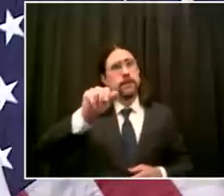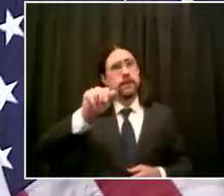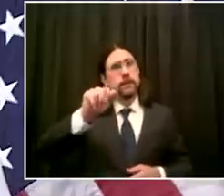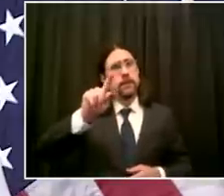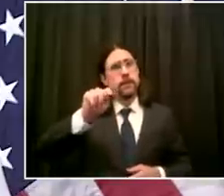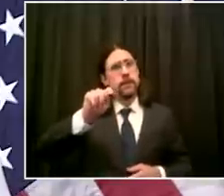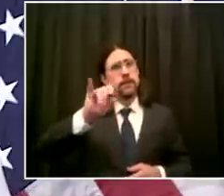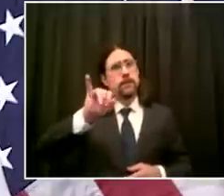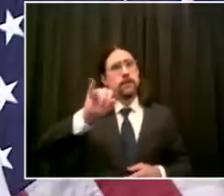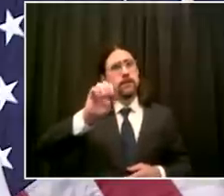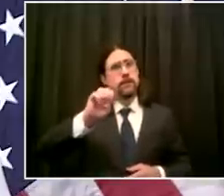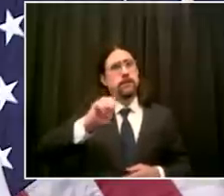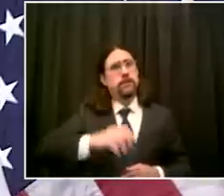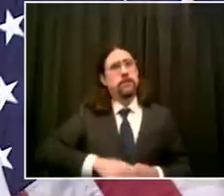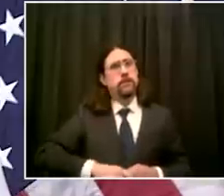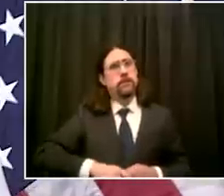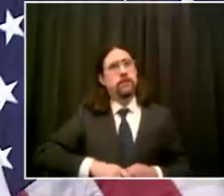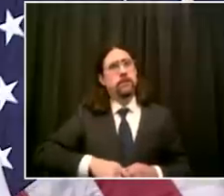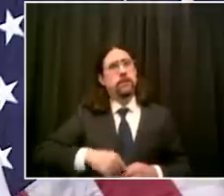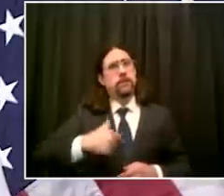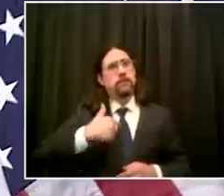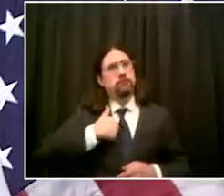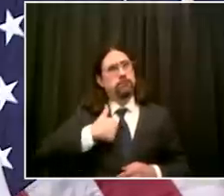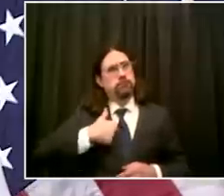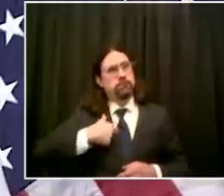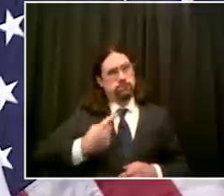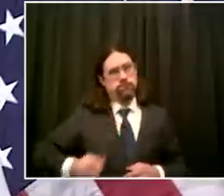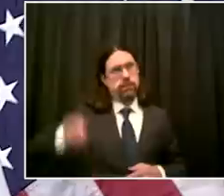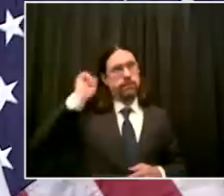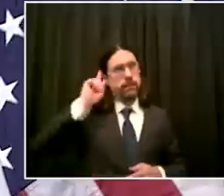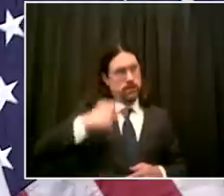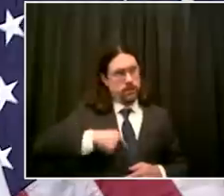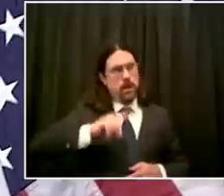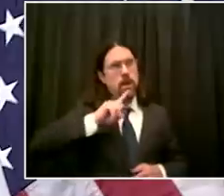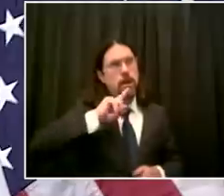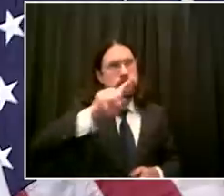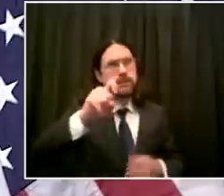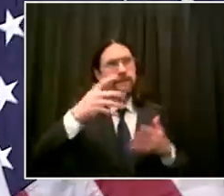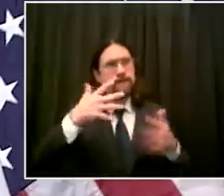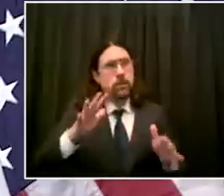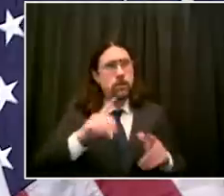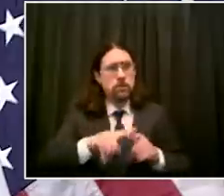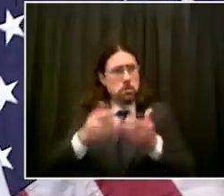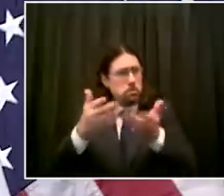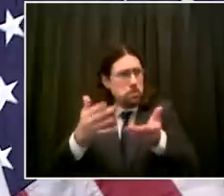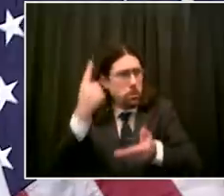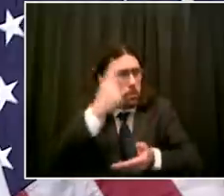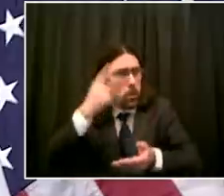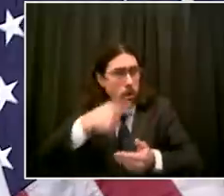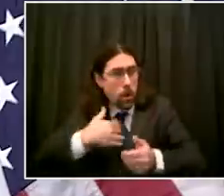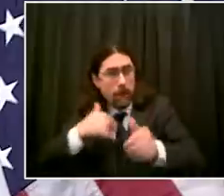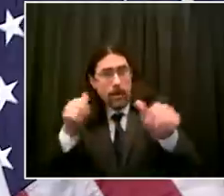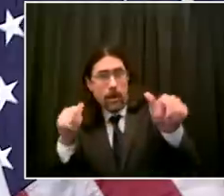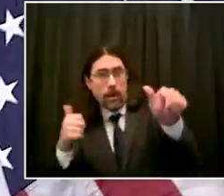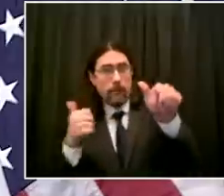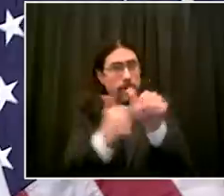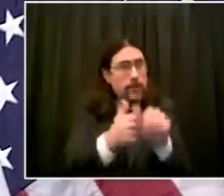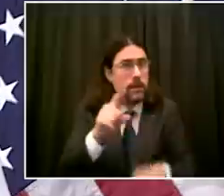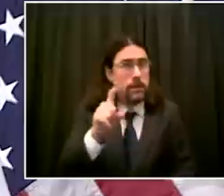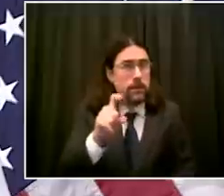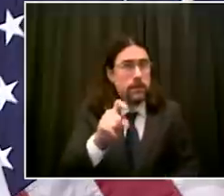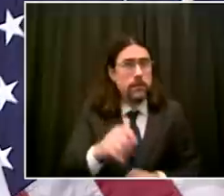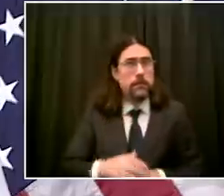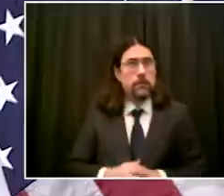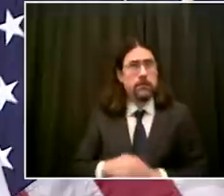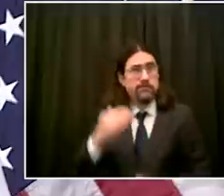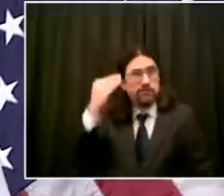about it just um more information and data uh i know dr barbeau isn't on the call again uh hope hope she's okay but i'm curious